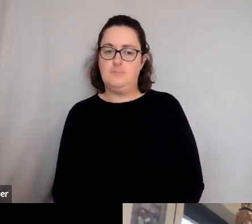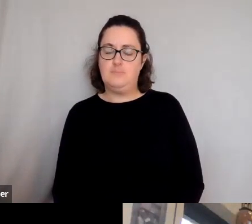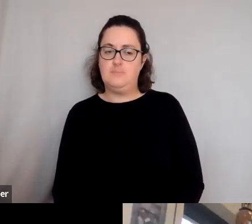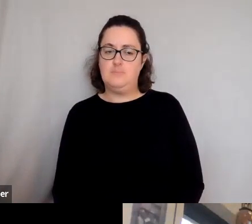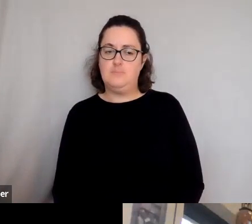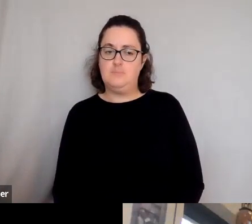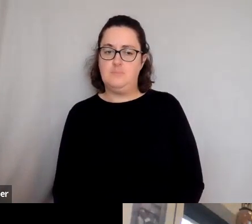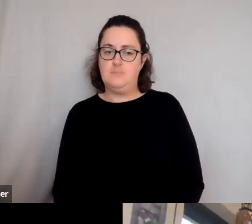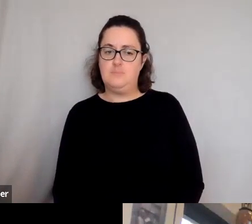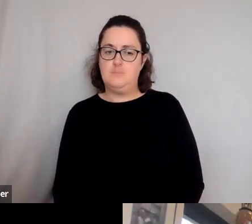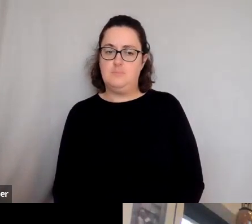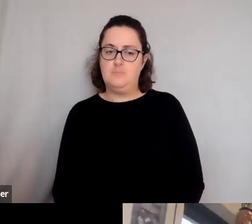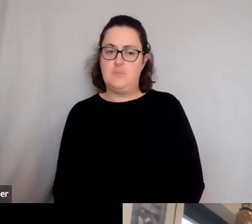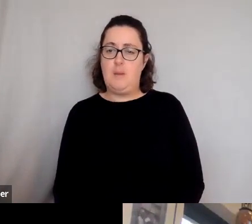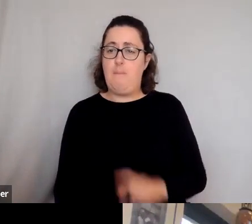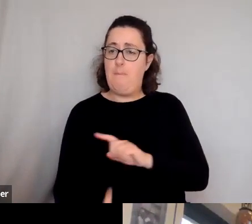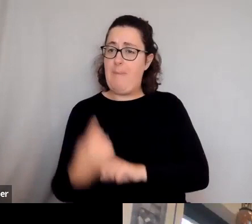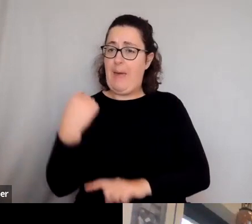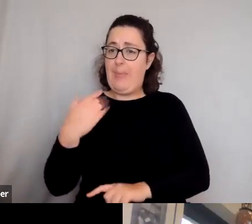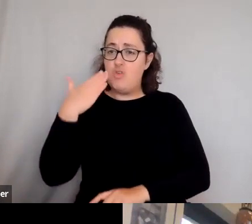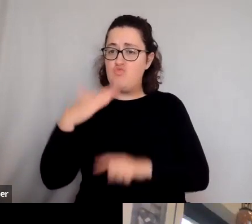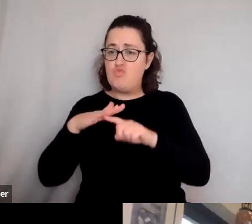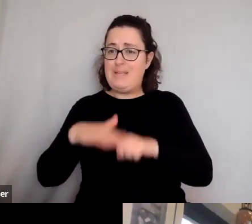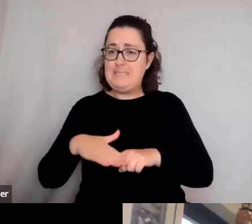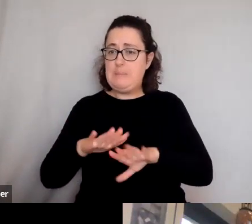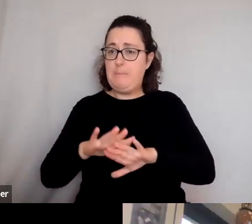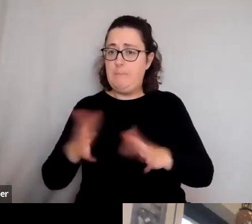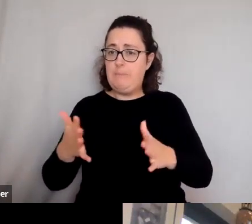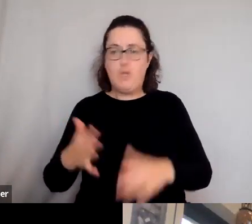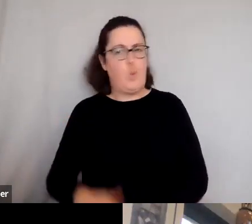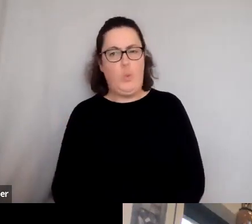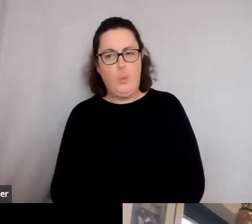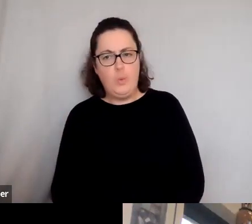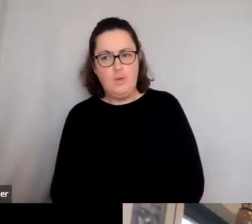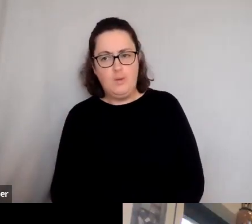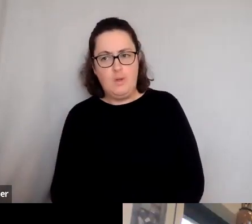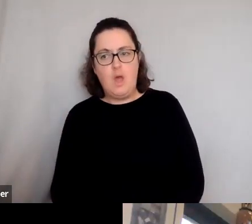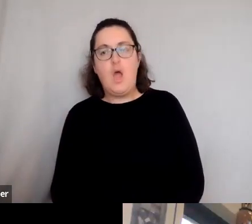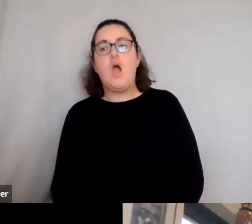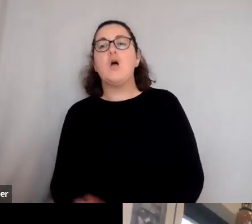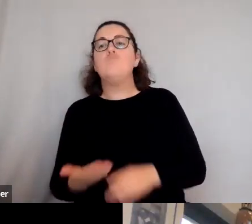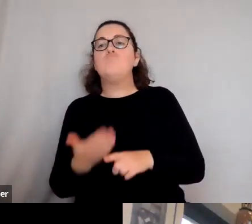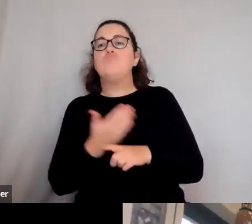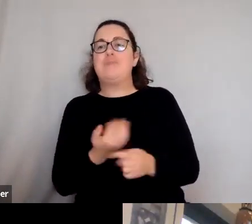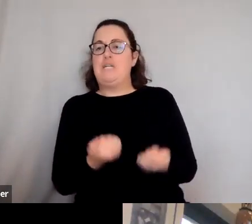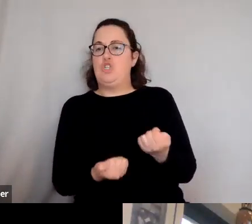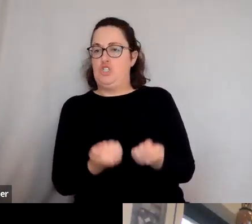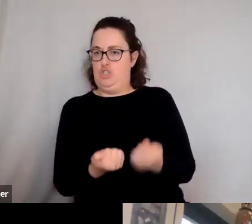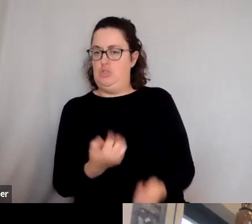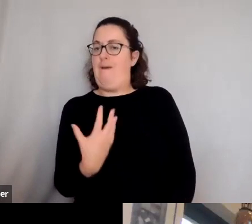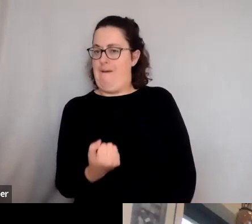think, to say there was no racism in the ancient world, quite. There's certainly a lot of prejudice in the ancient world.